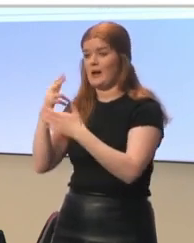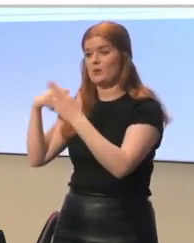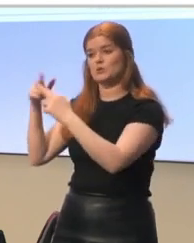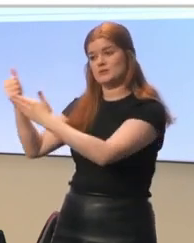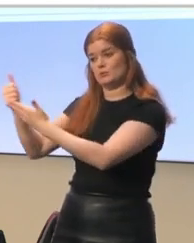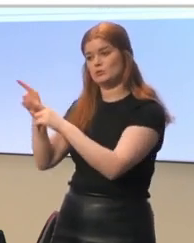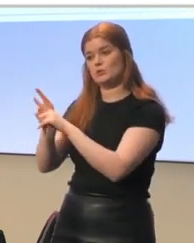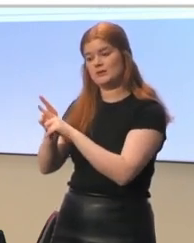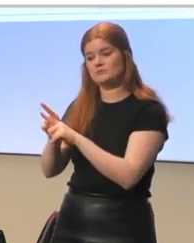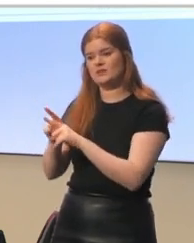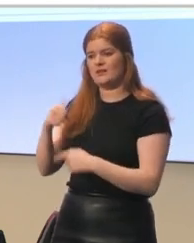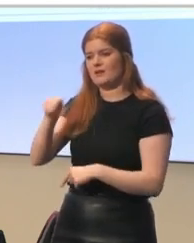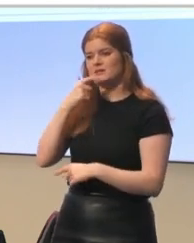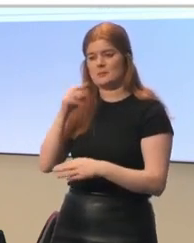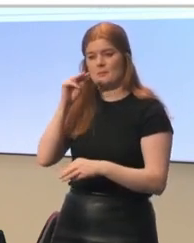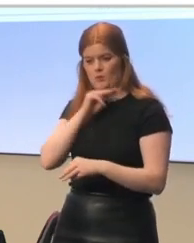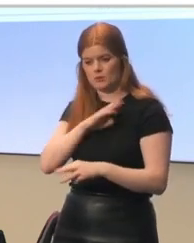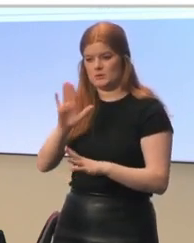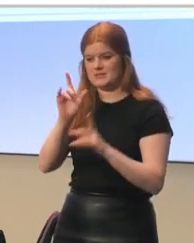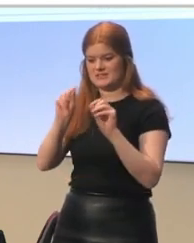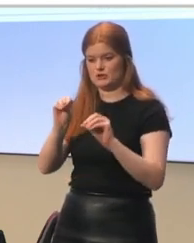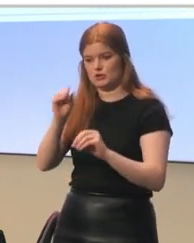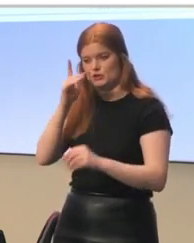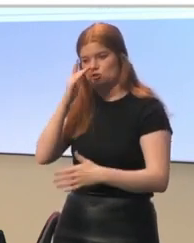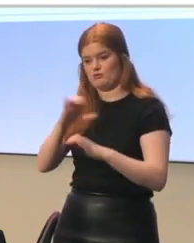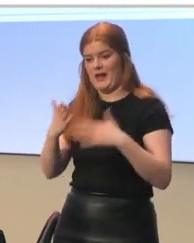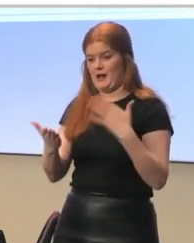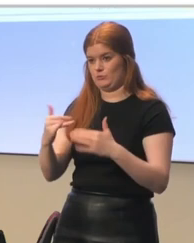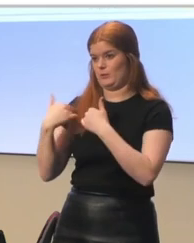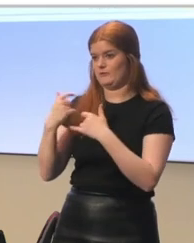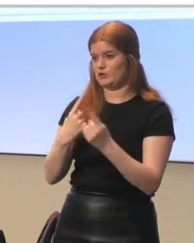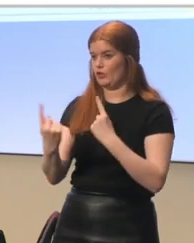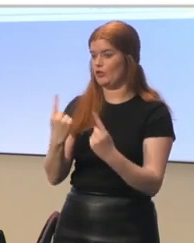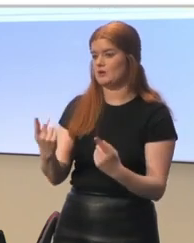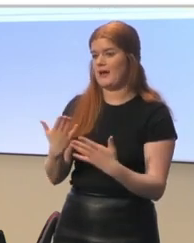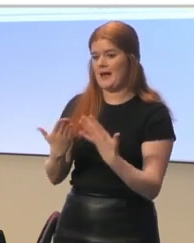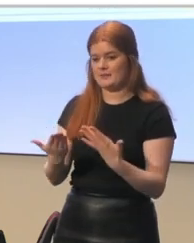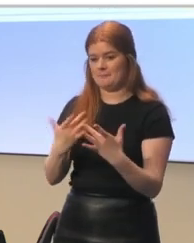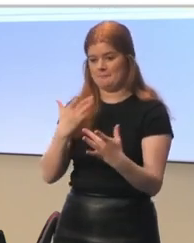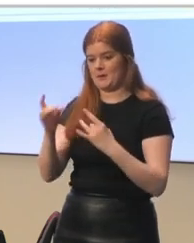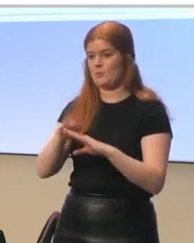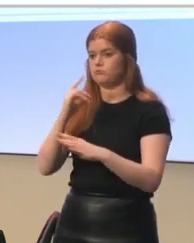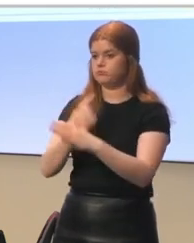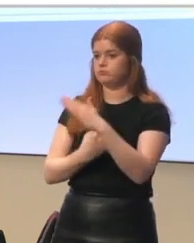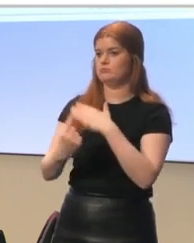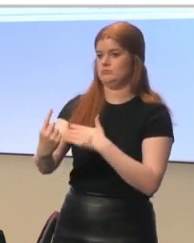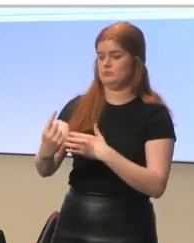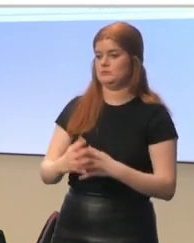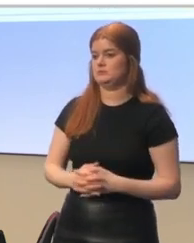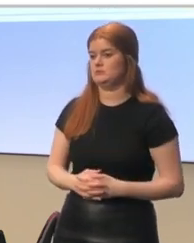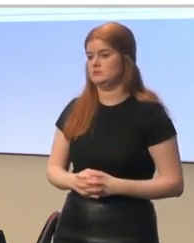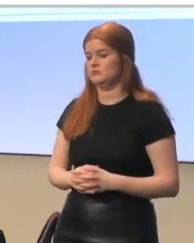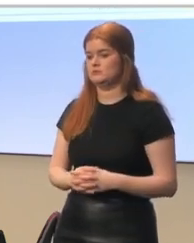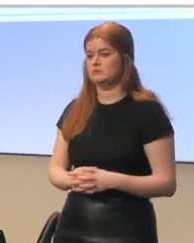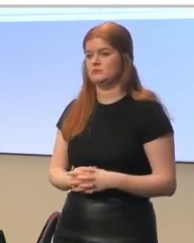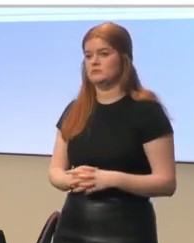They said it's important to teach students how to be responsible for their learning, so making them more autonomous. They